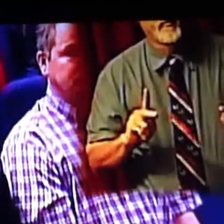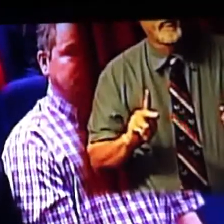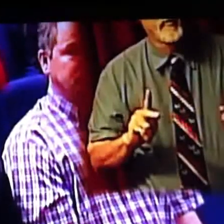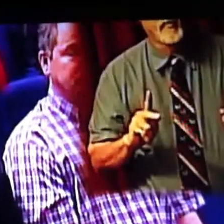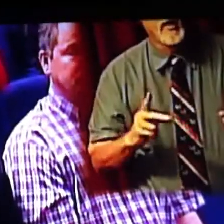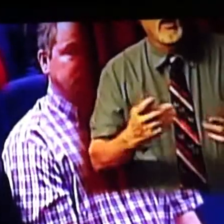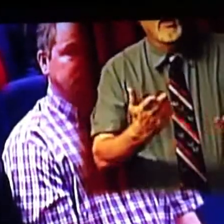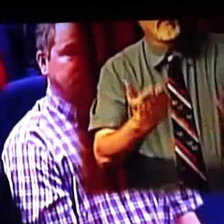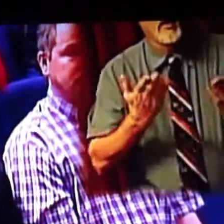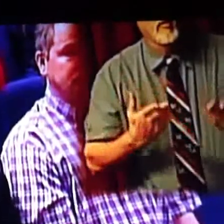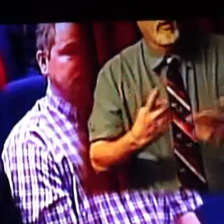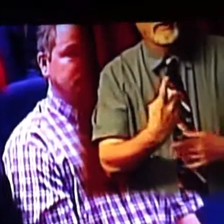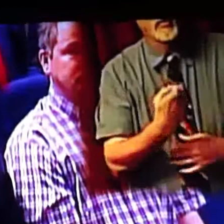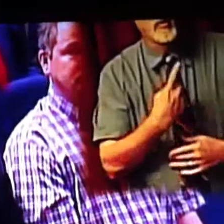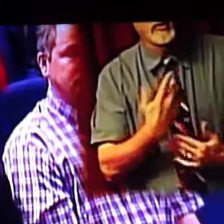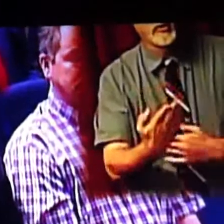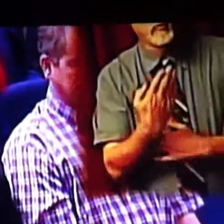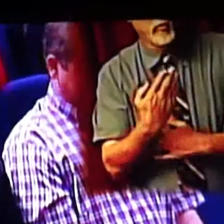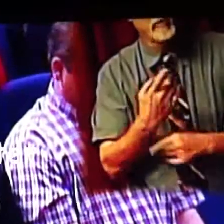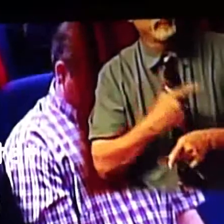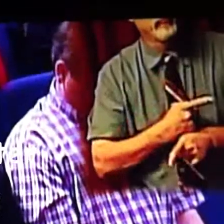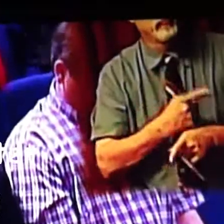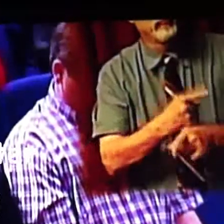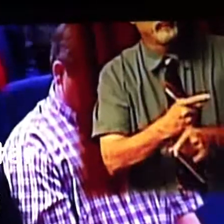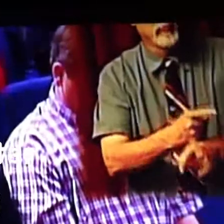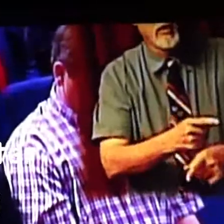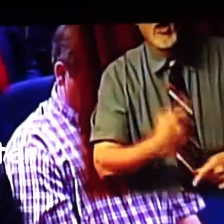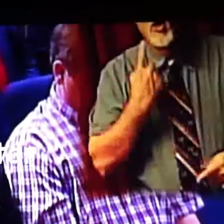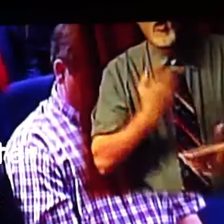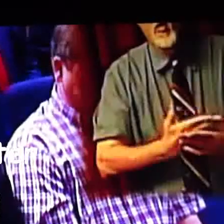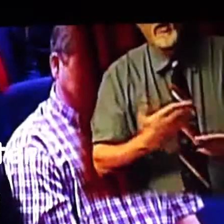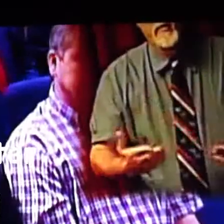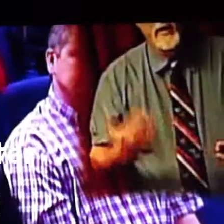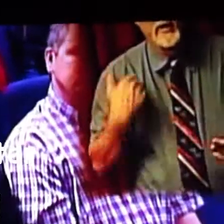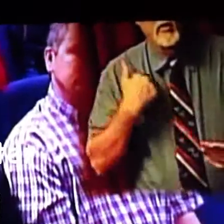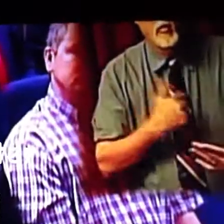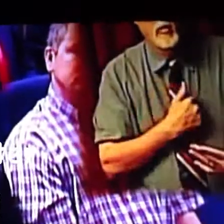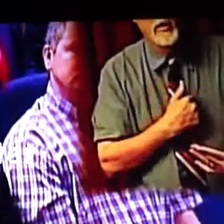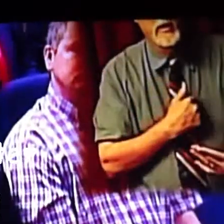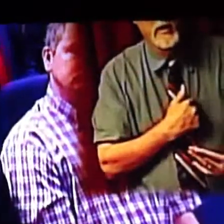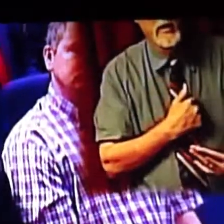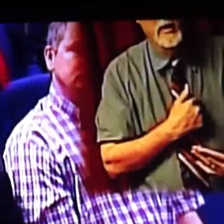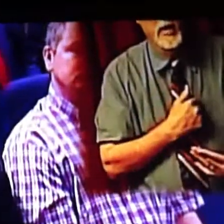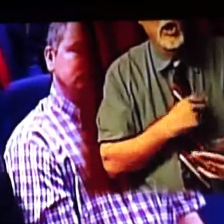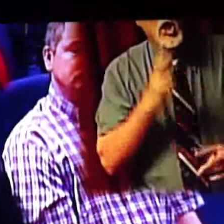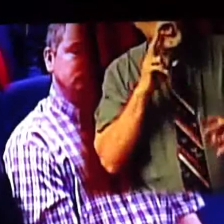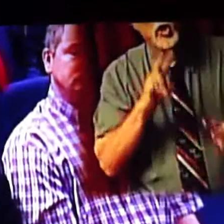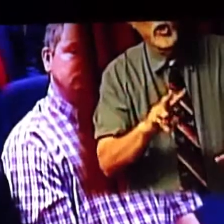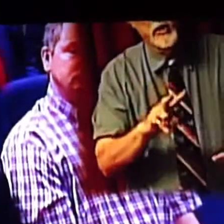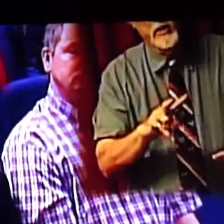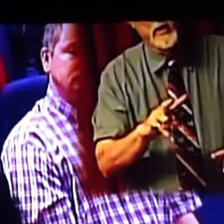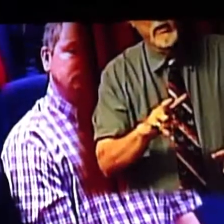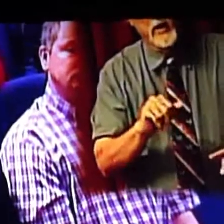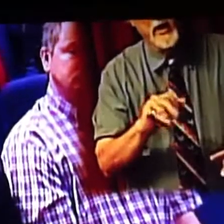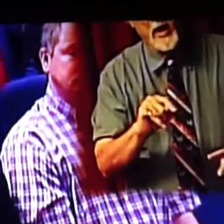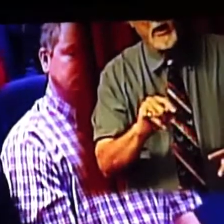questions this morning is prudent. One of the things that we are looking into with